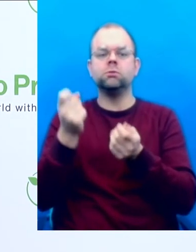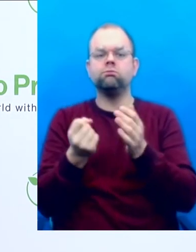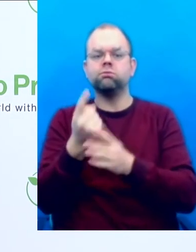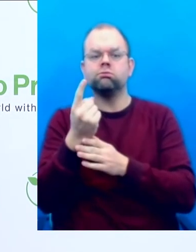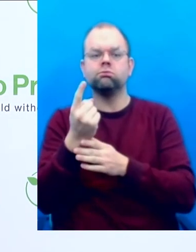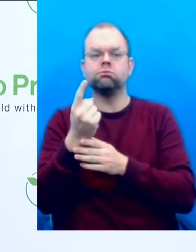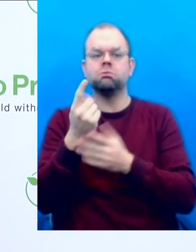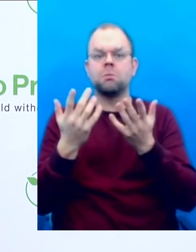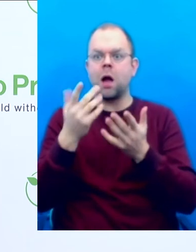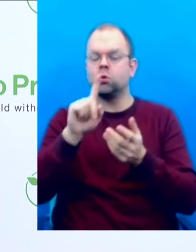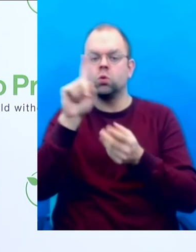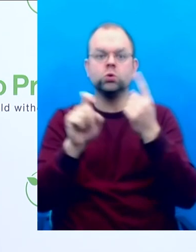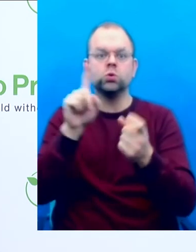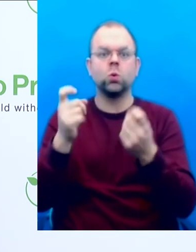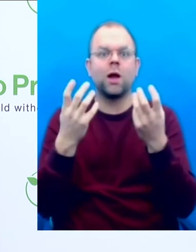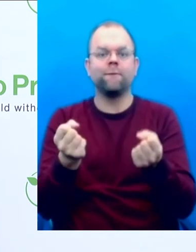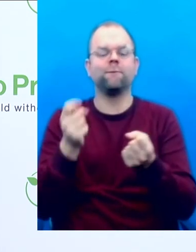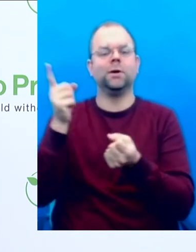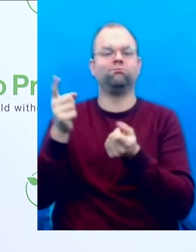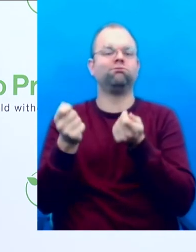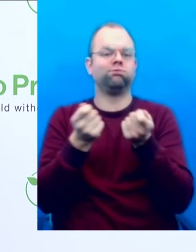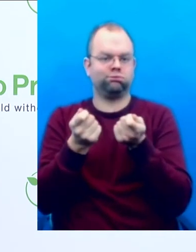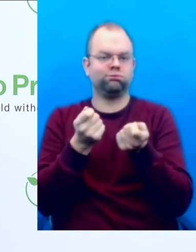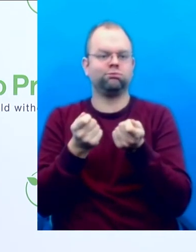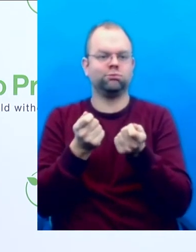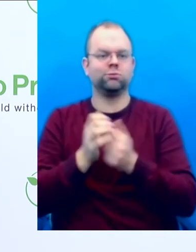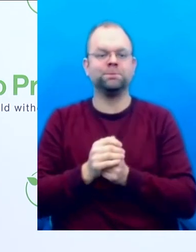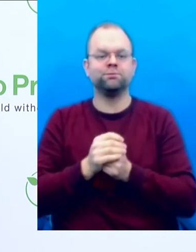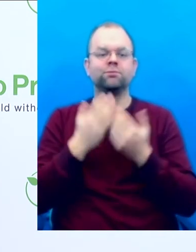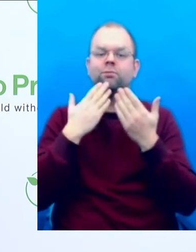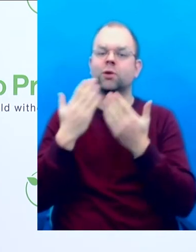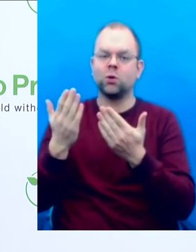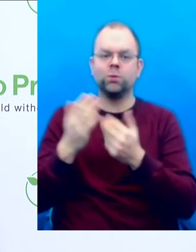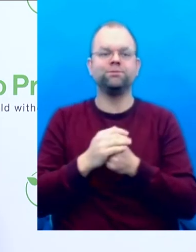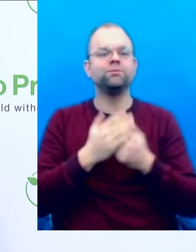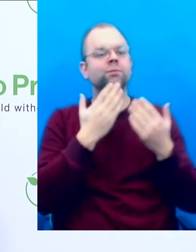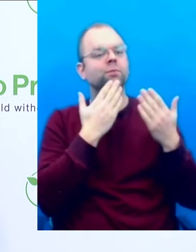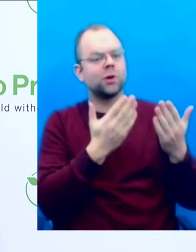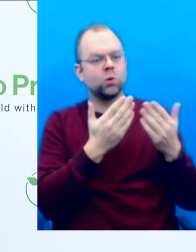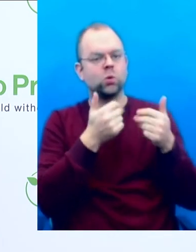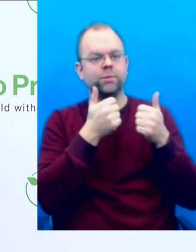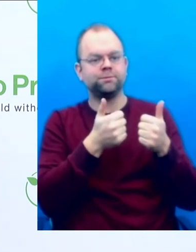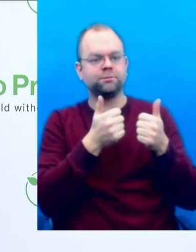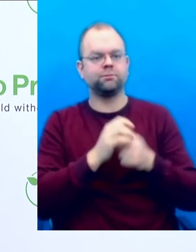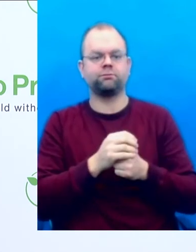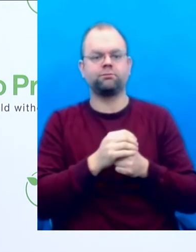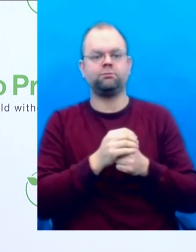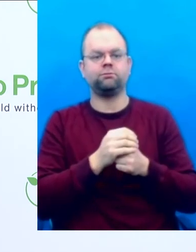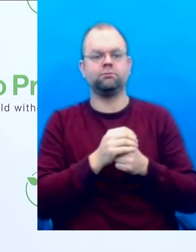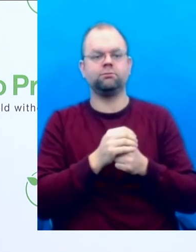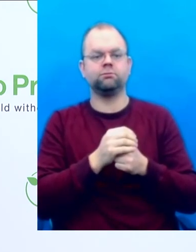Yeah, thank you Michael. So, it's Michael from Vienna. little Michael mix up here. So, yeah, I'm very happy to